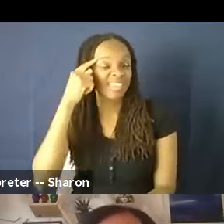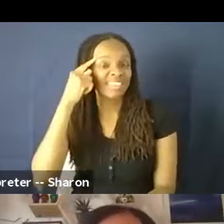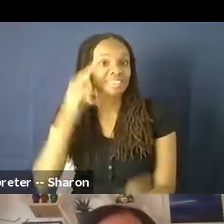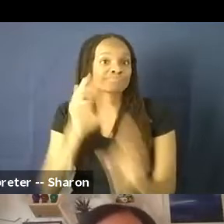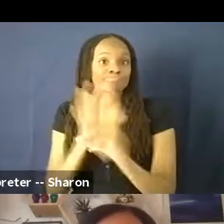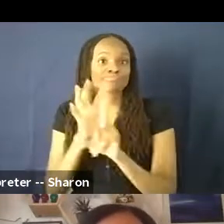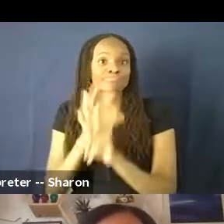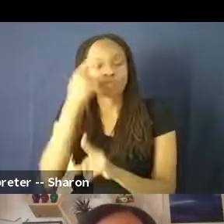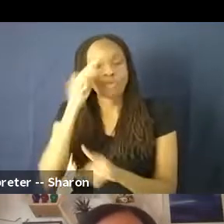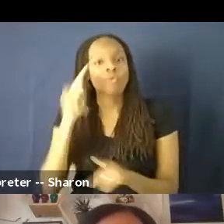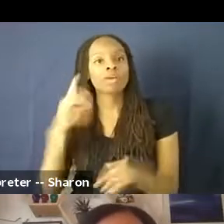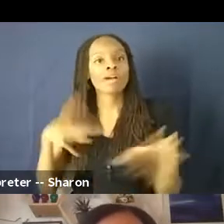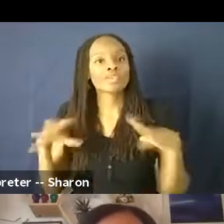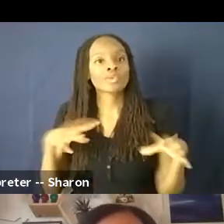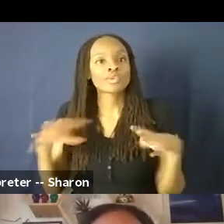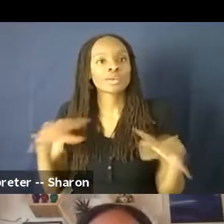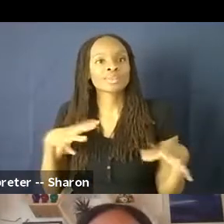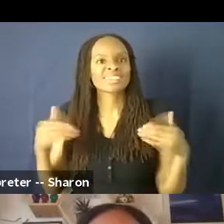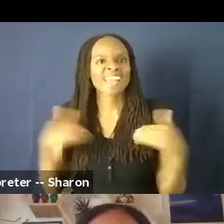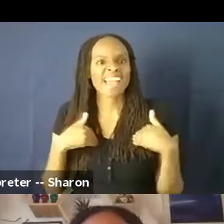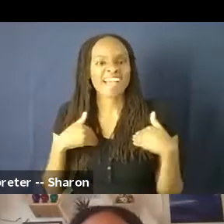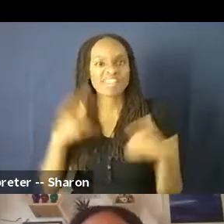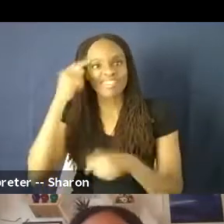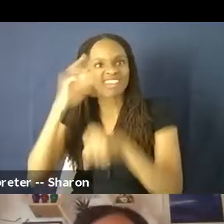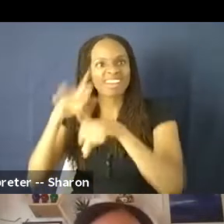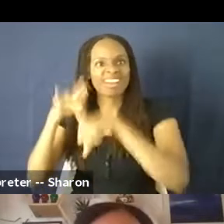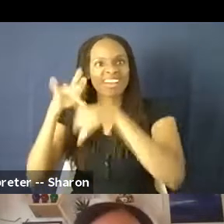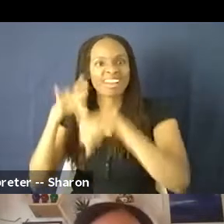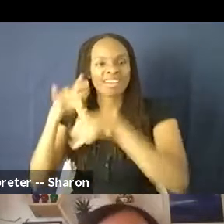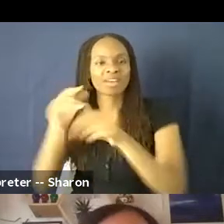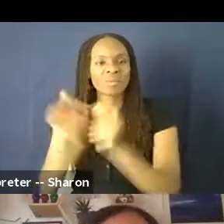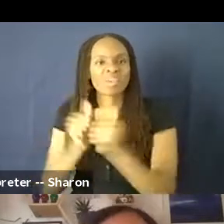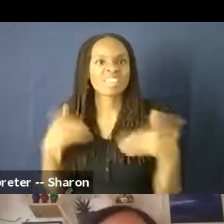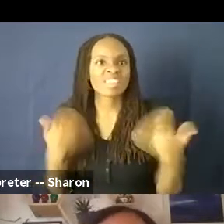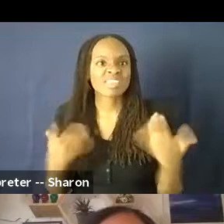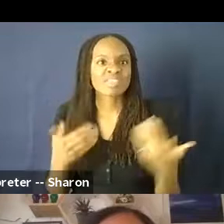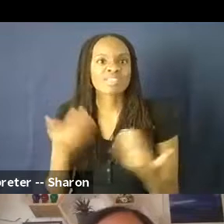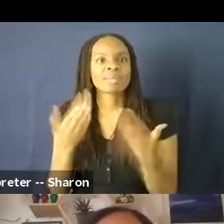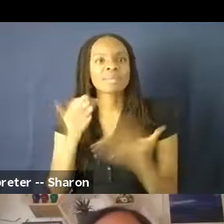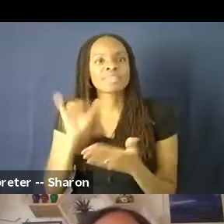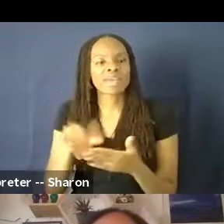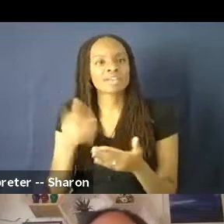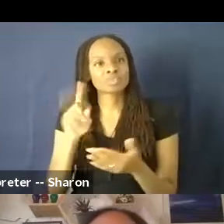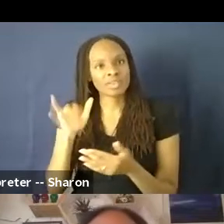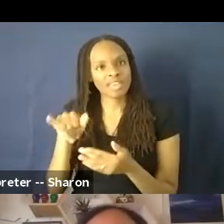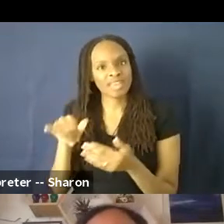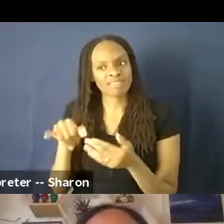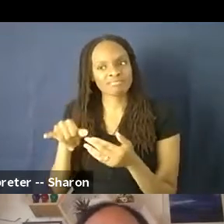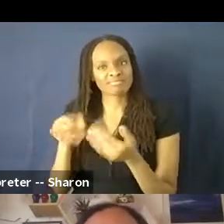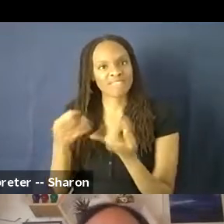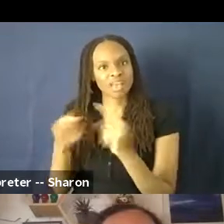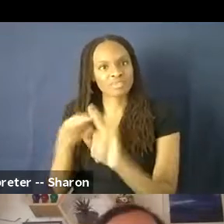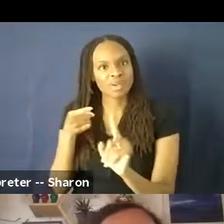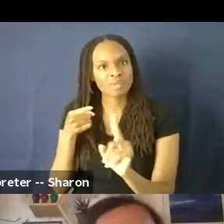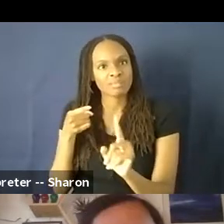to kind of, you know, have this obsession with youth and maybe that's where it comes from that. You know, we don't